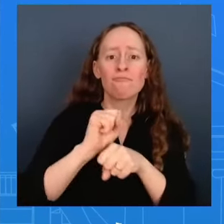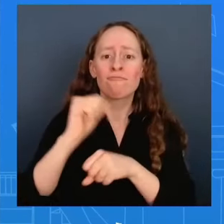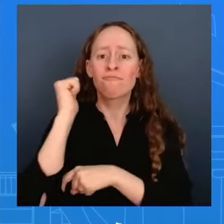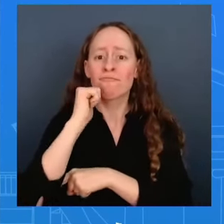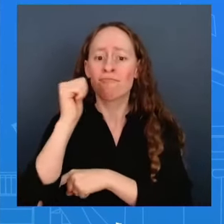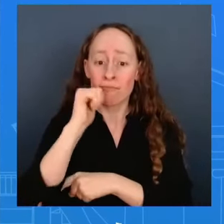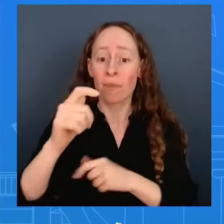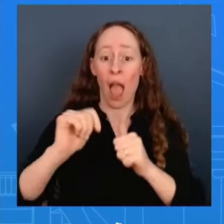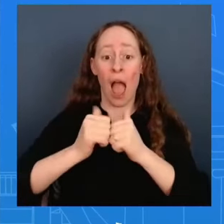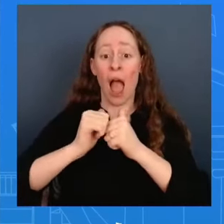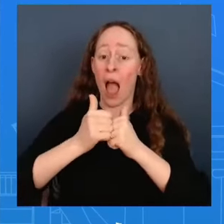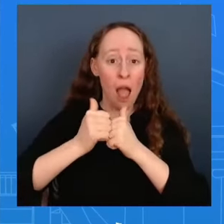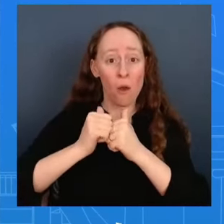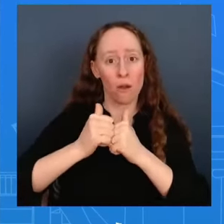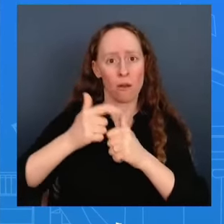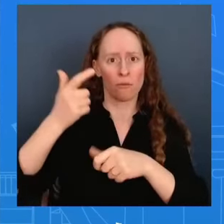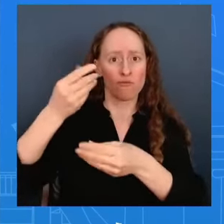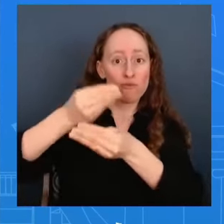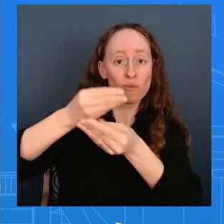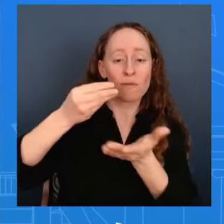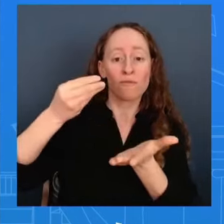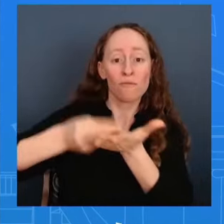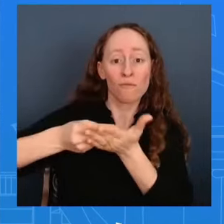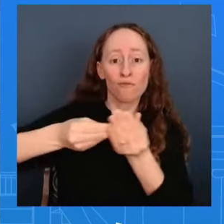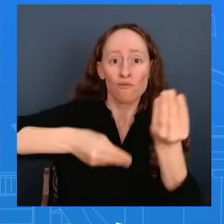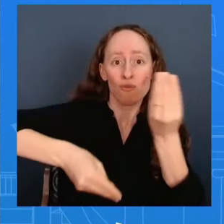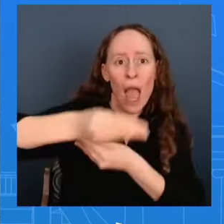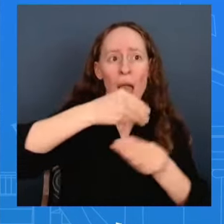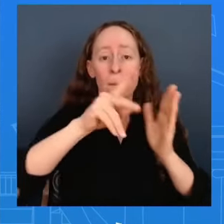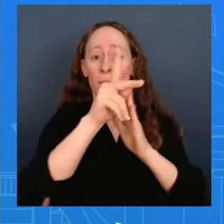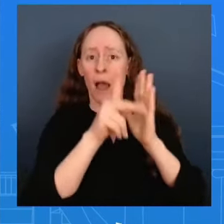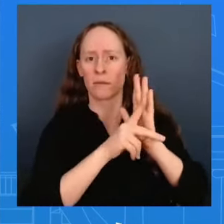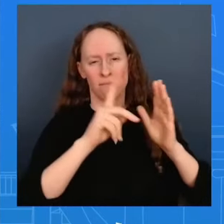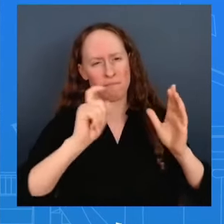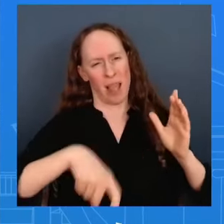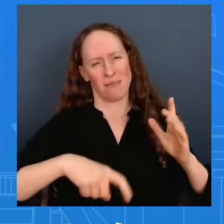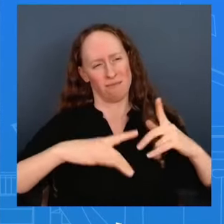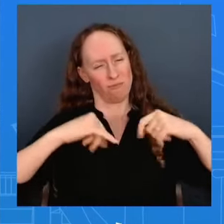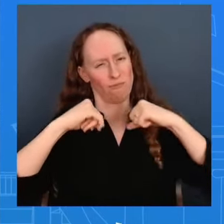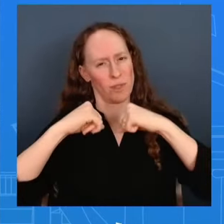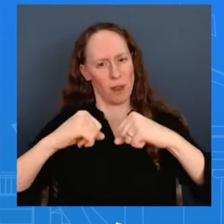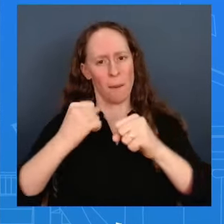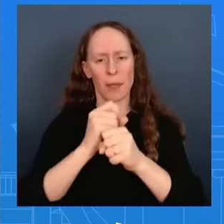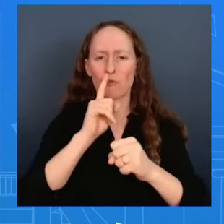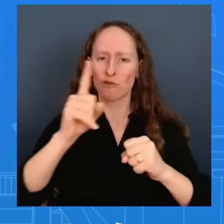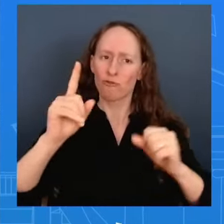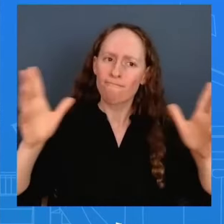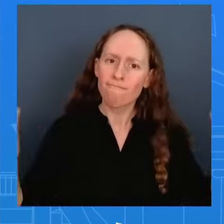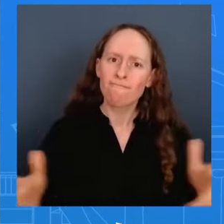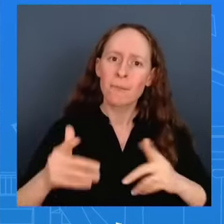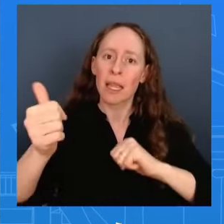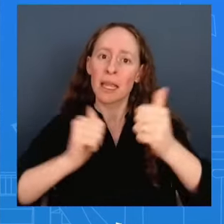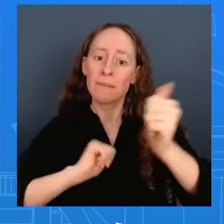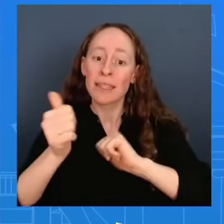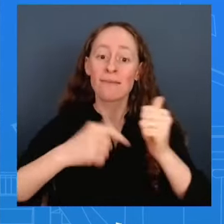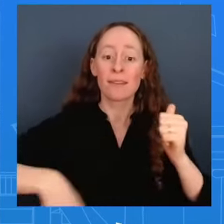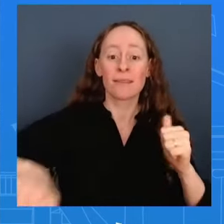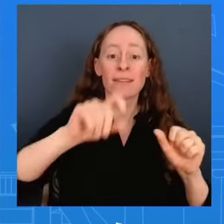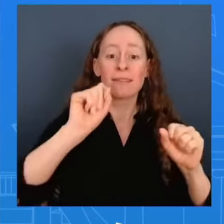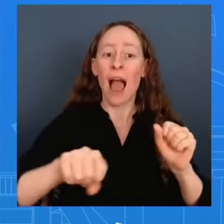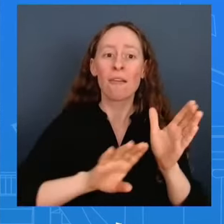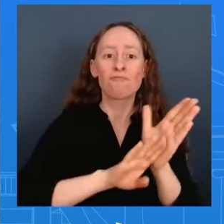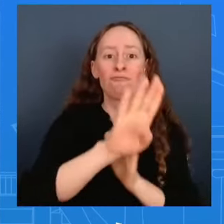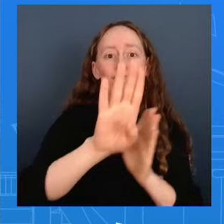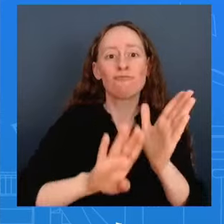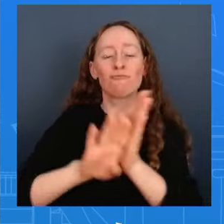fairly and thrive and supports the historic investments we have already made here at home i can now take your